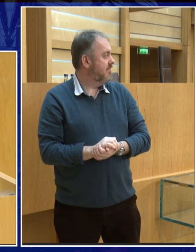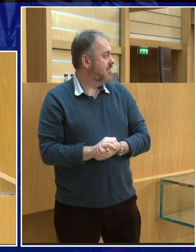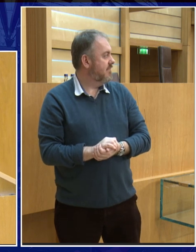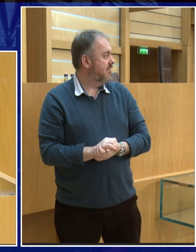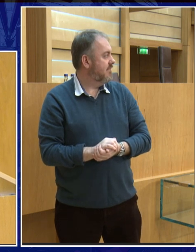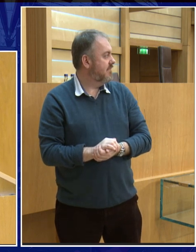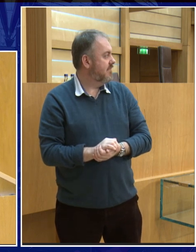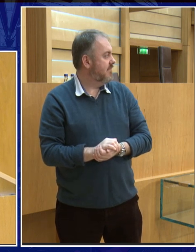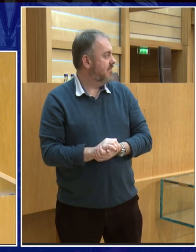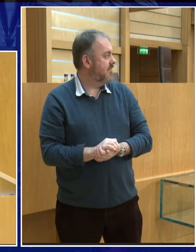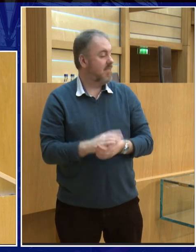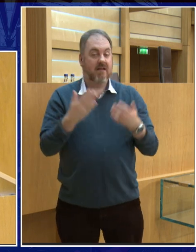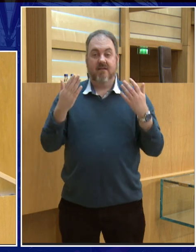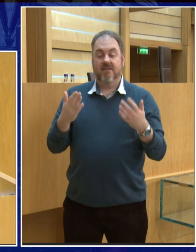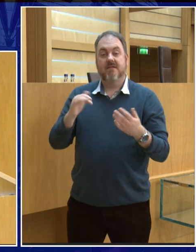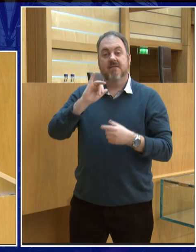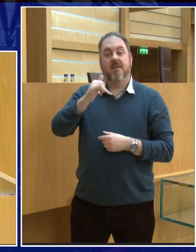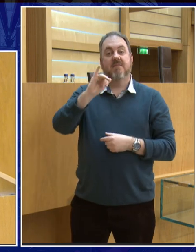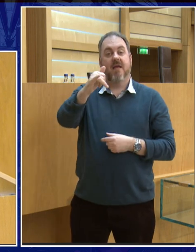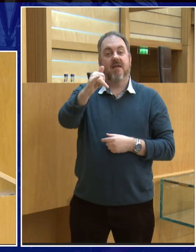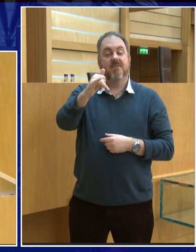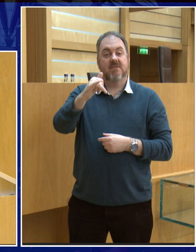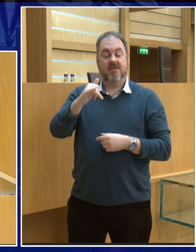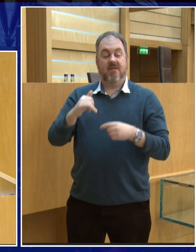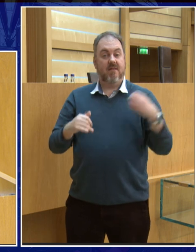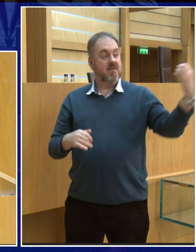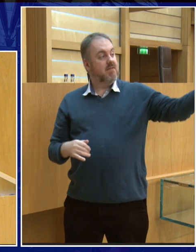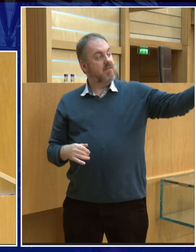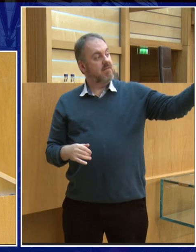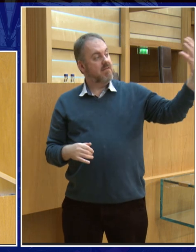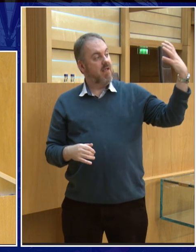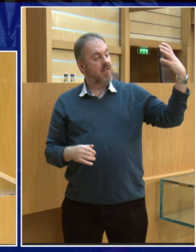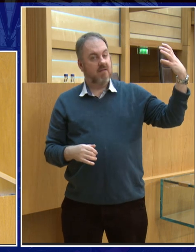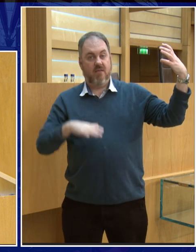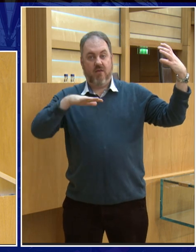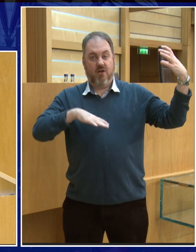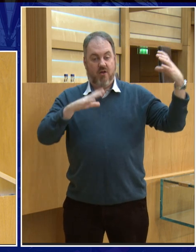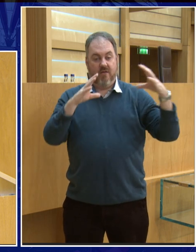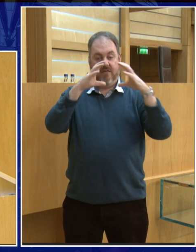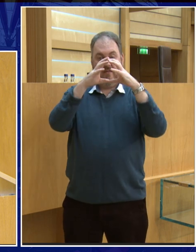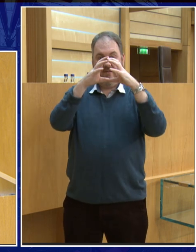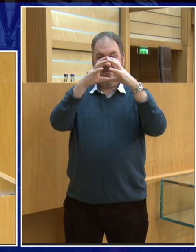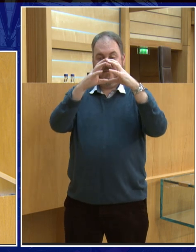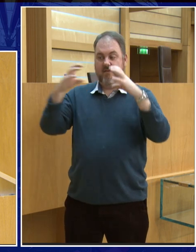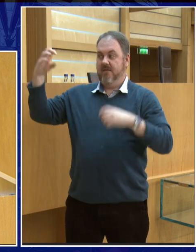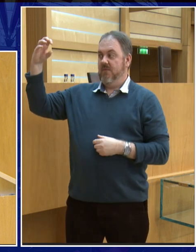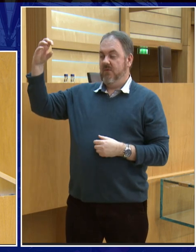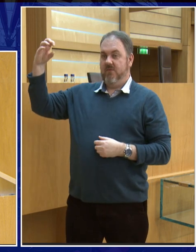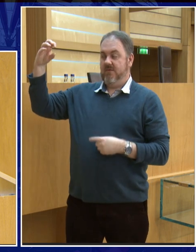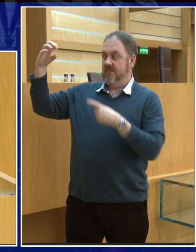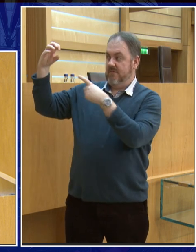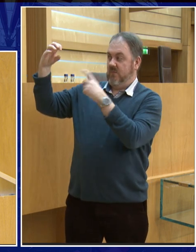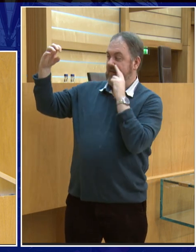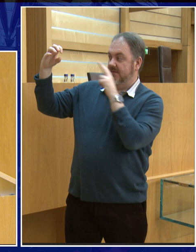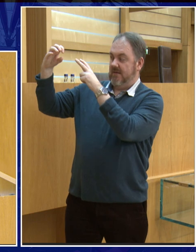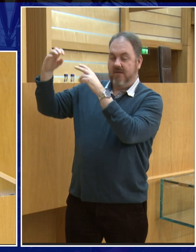This is the Moon here, and now the Sunlight is hitting the Moon, and I'm looking at the Moon. So I'm looking at the bright side of the Moon. So this phase of the Moon is a